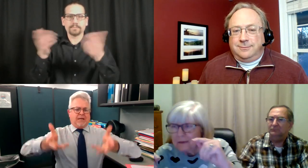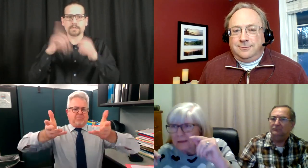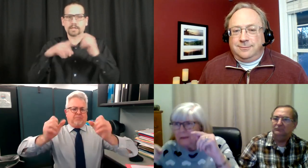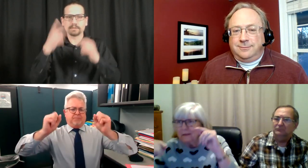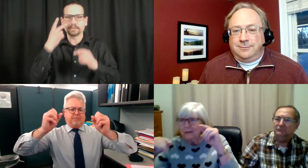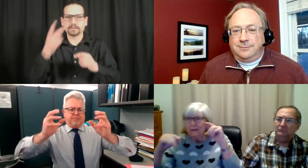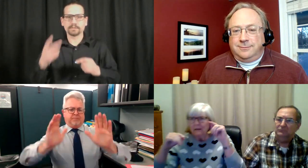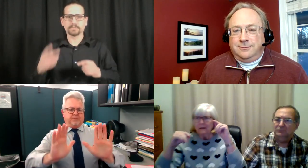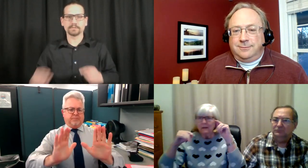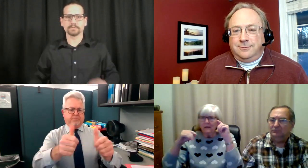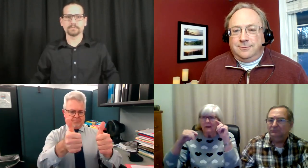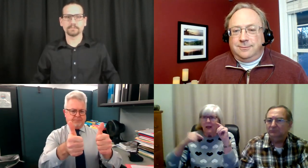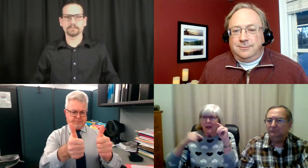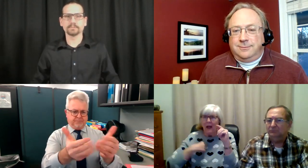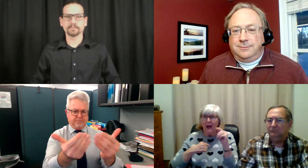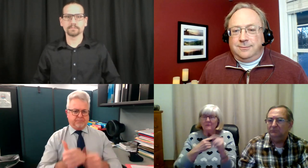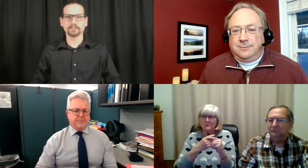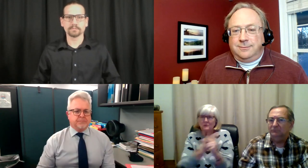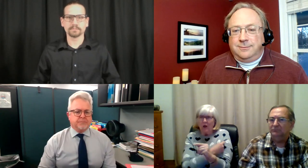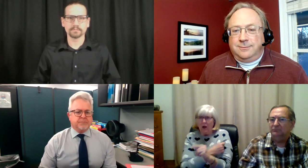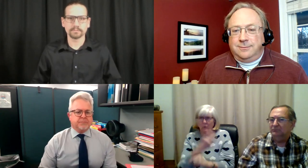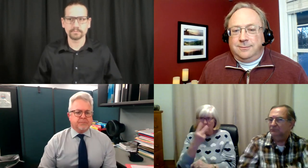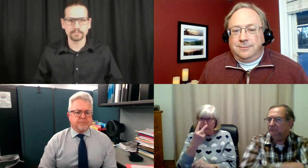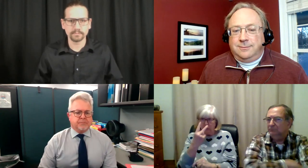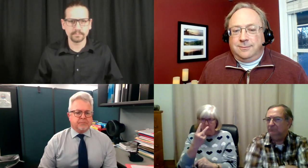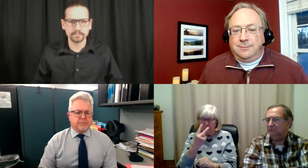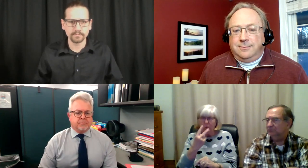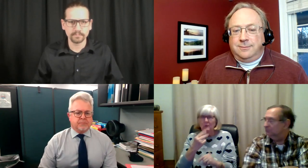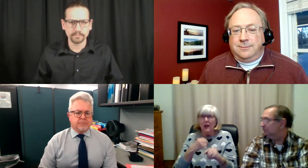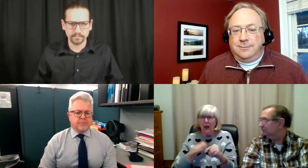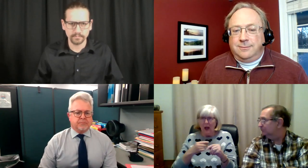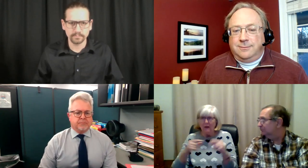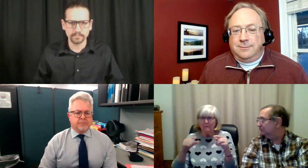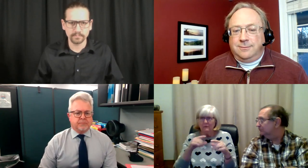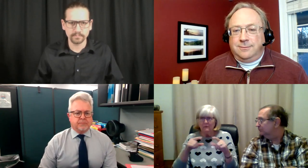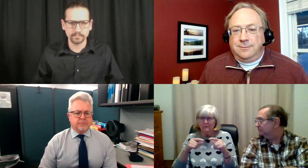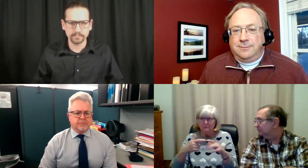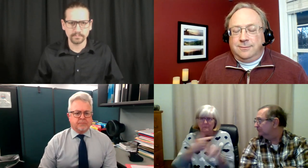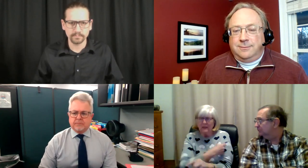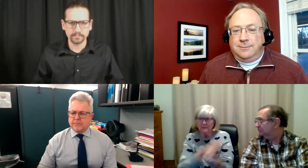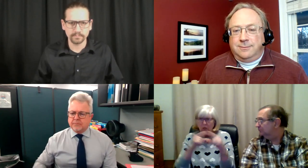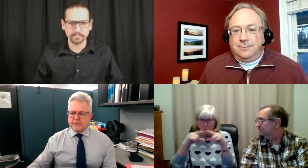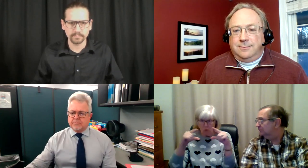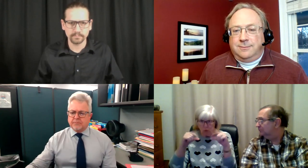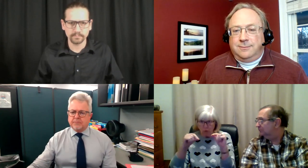changing how we're seeing you so we can see your hands. Perfect. So let's say I have the two vaccines.